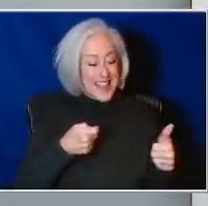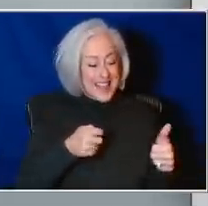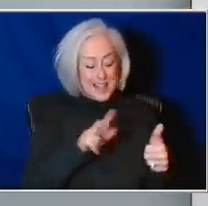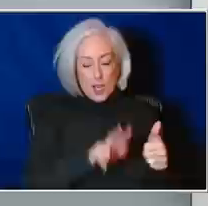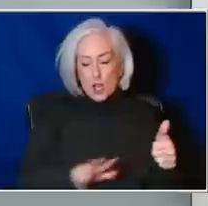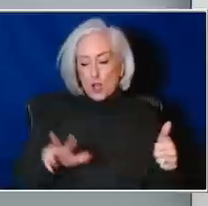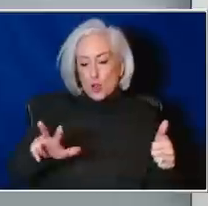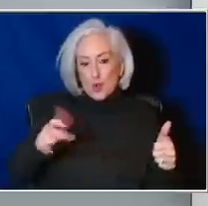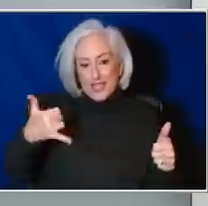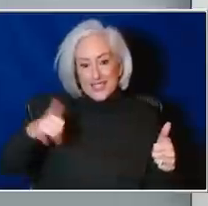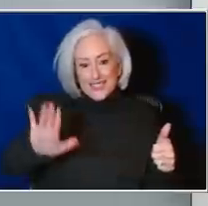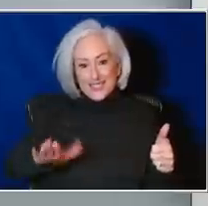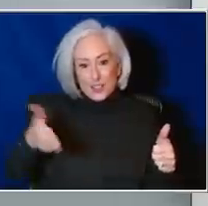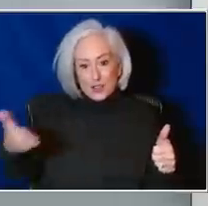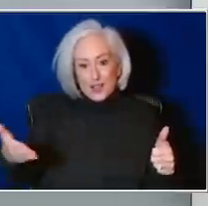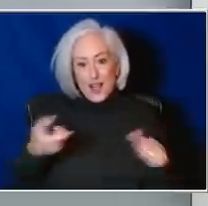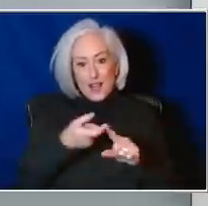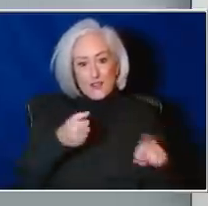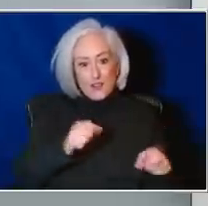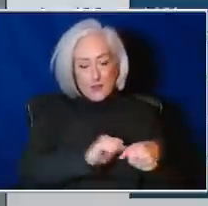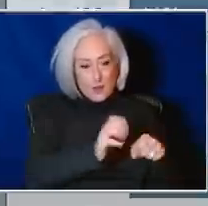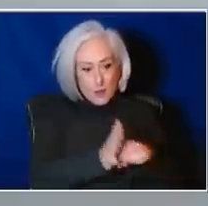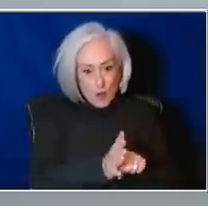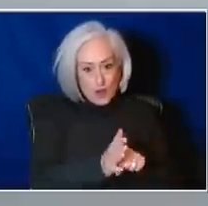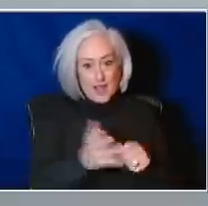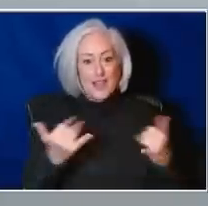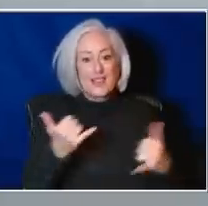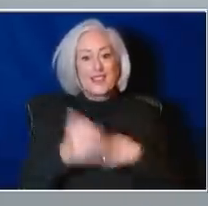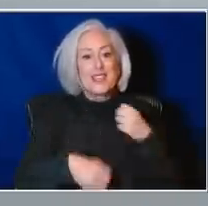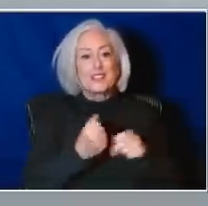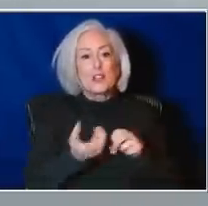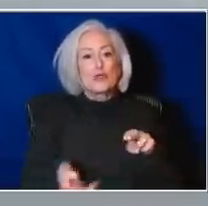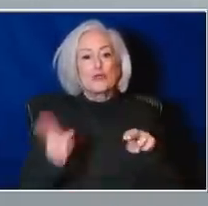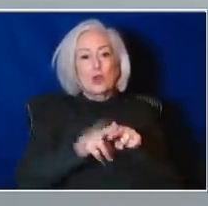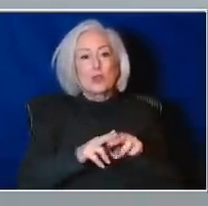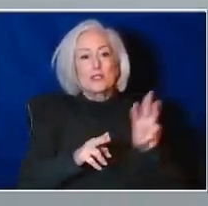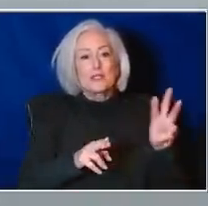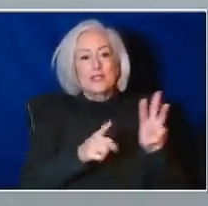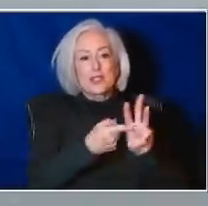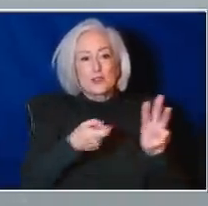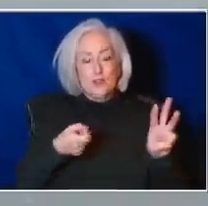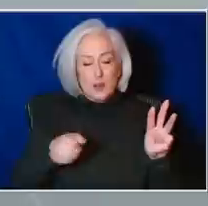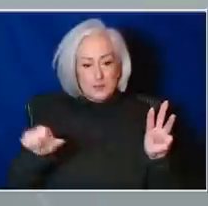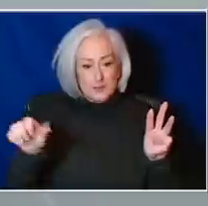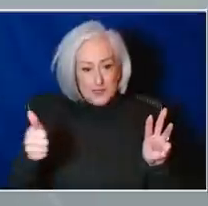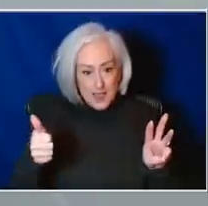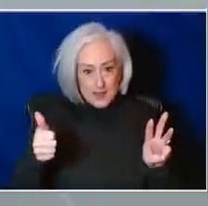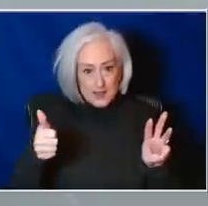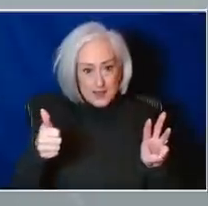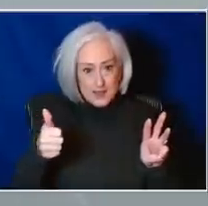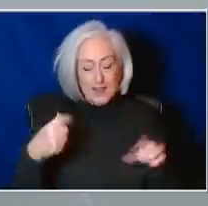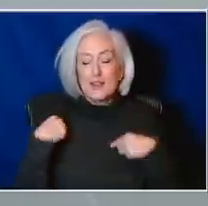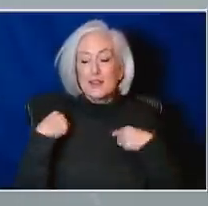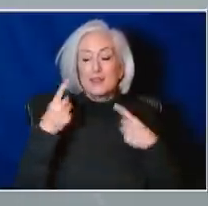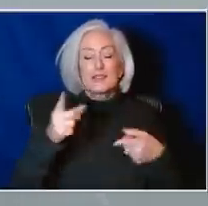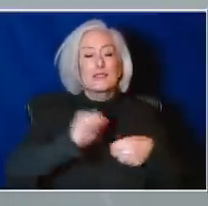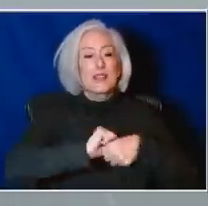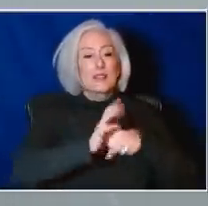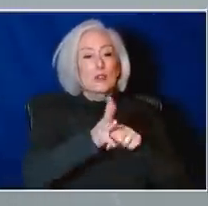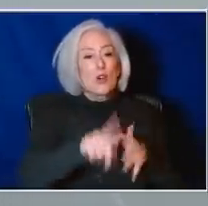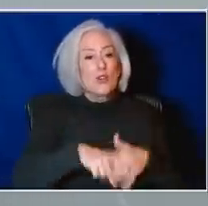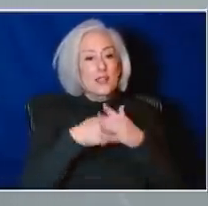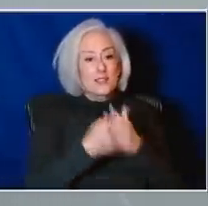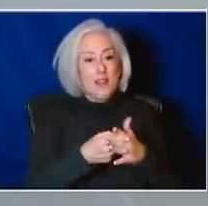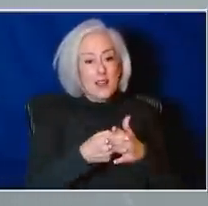April of this year, that number jumped to nearly six in 10 deaths. But now for the first time since the pandemic started, senior citizens make up more than